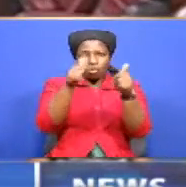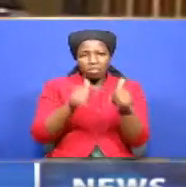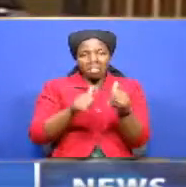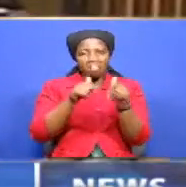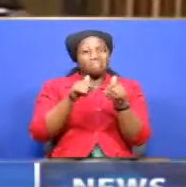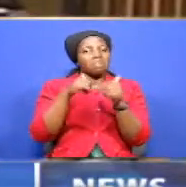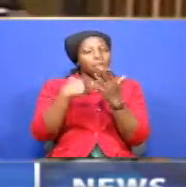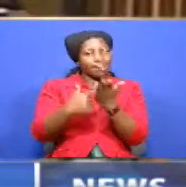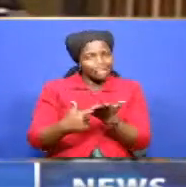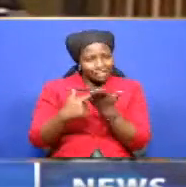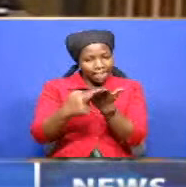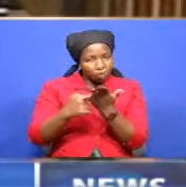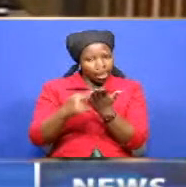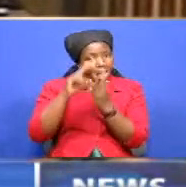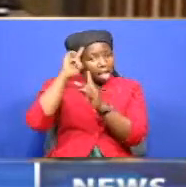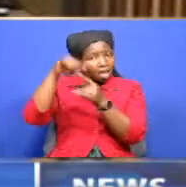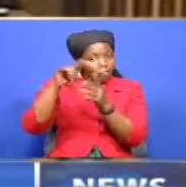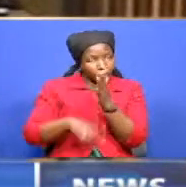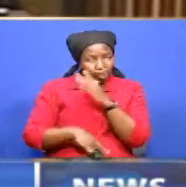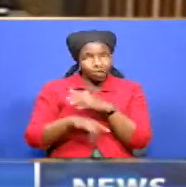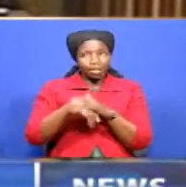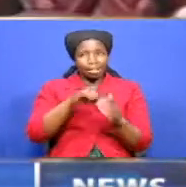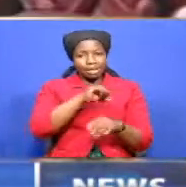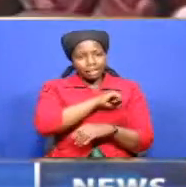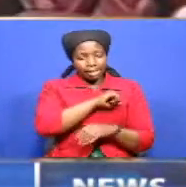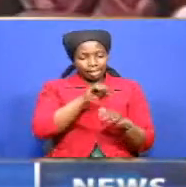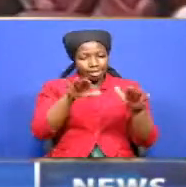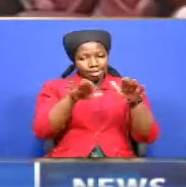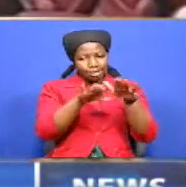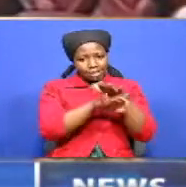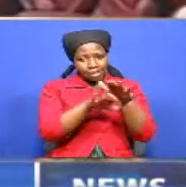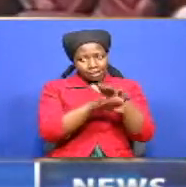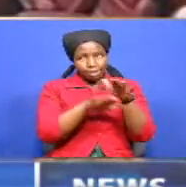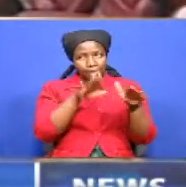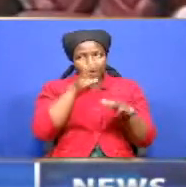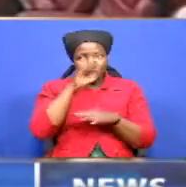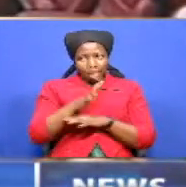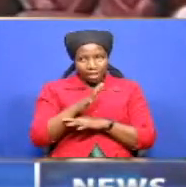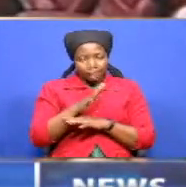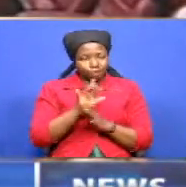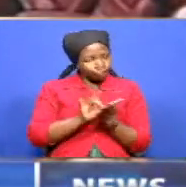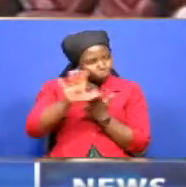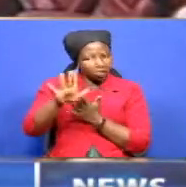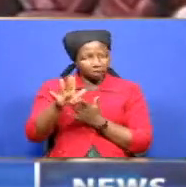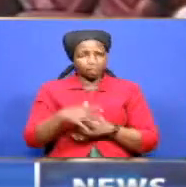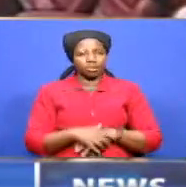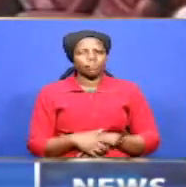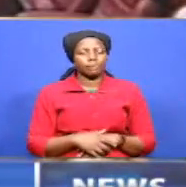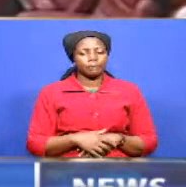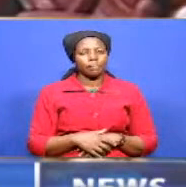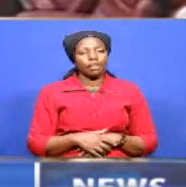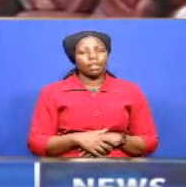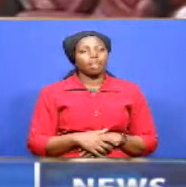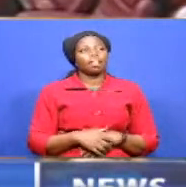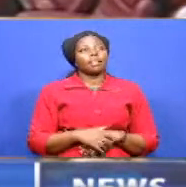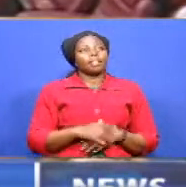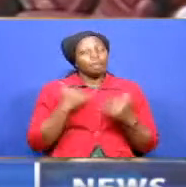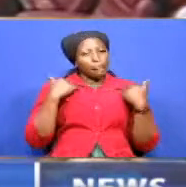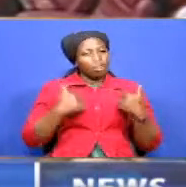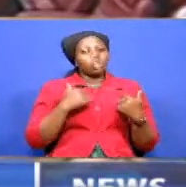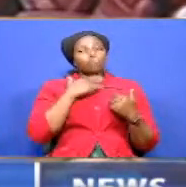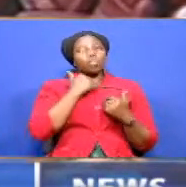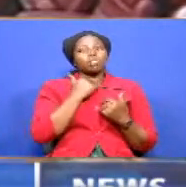Deputy Speaker and Tarakanithi Senator Kithure Kindiki's altar. Madam Speaker, I beg to move that this House Senate